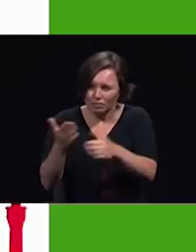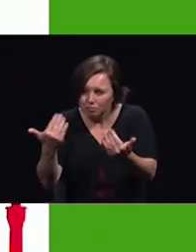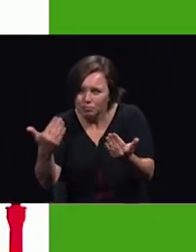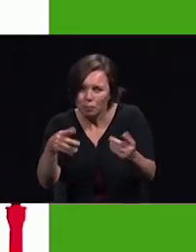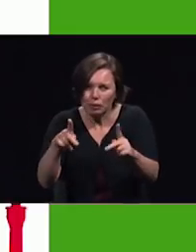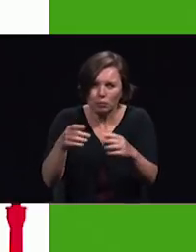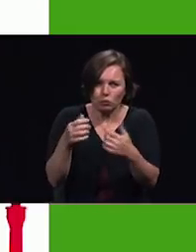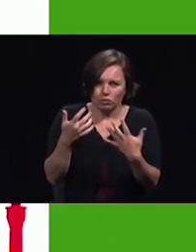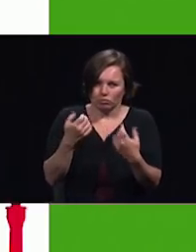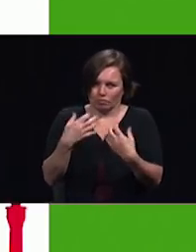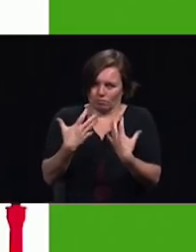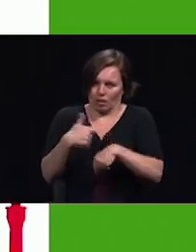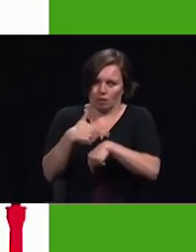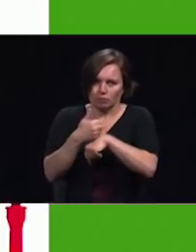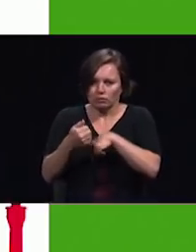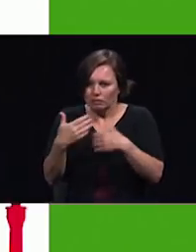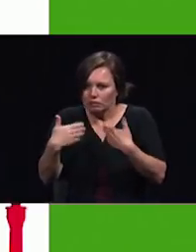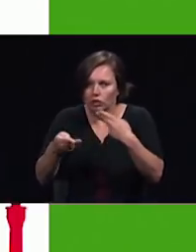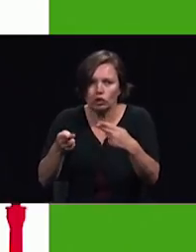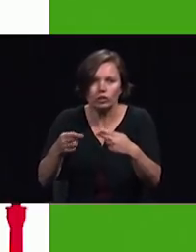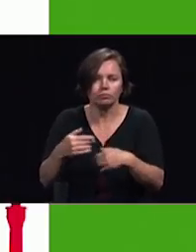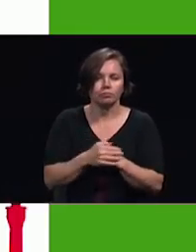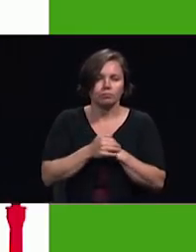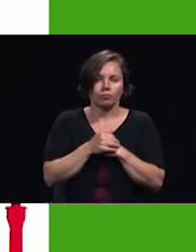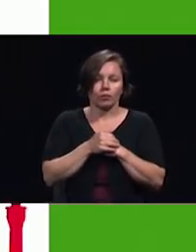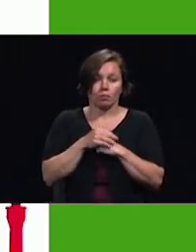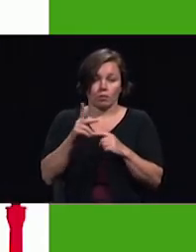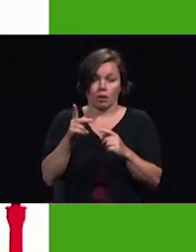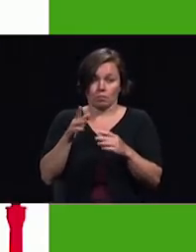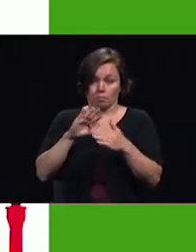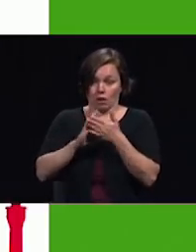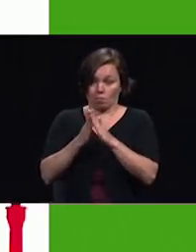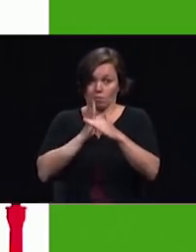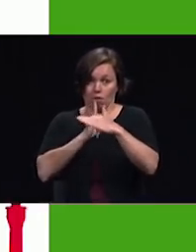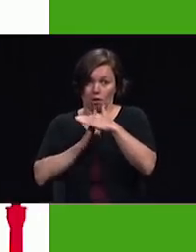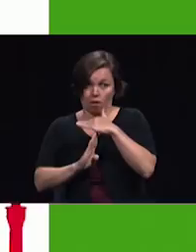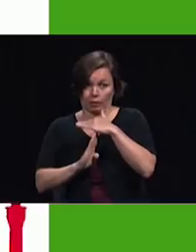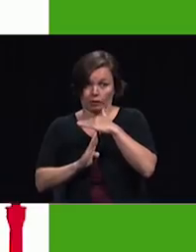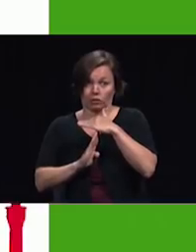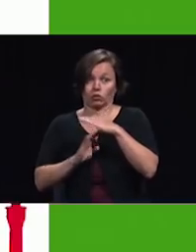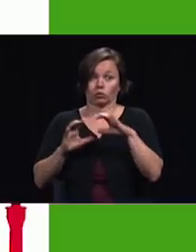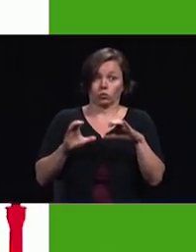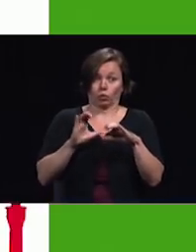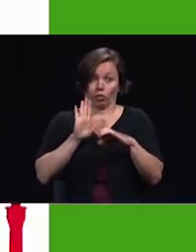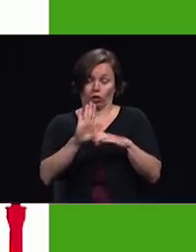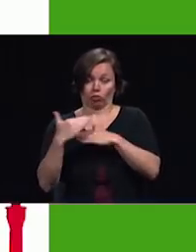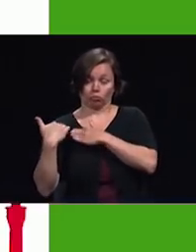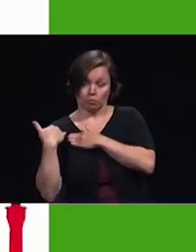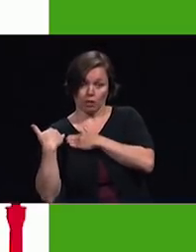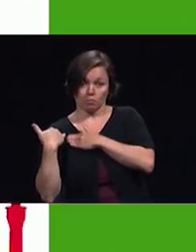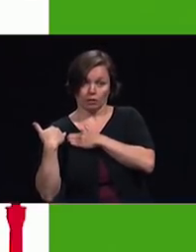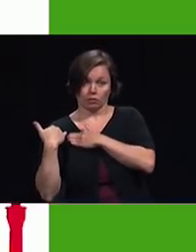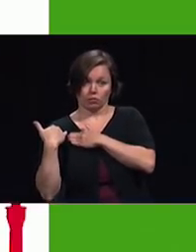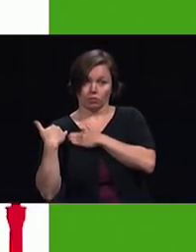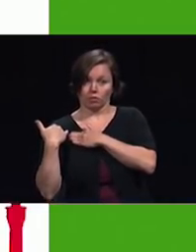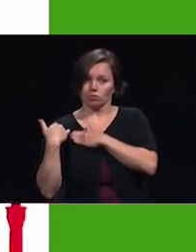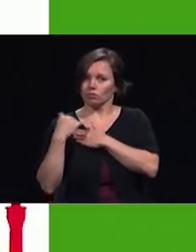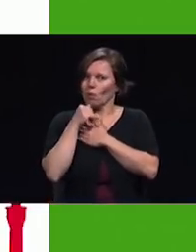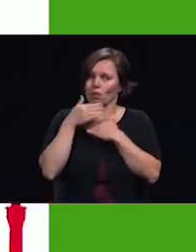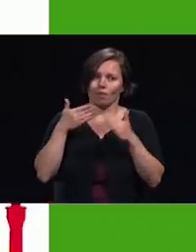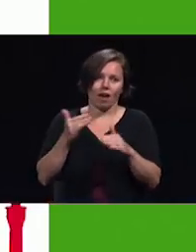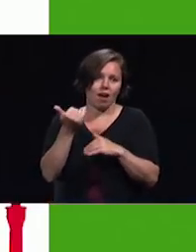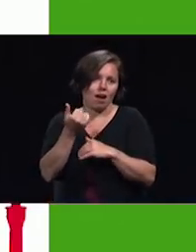positions of responsibility to act humbly and nobly their part let no one continue to be indifferent to the